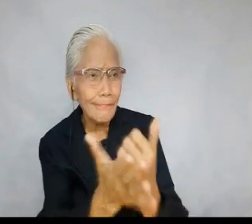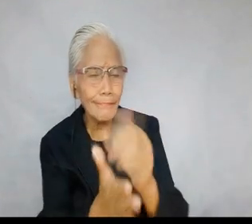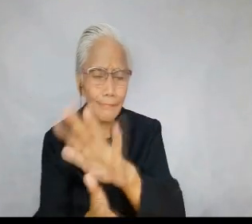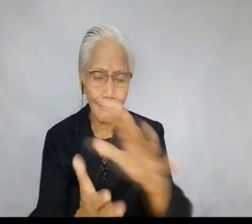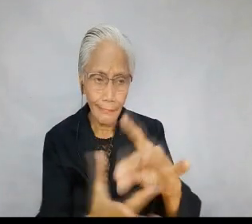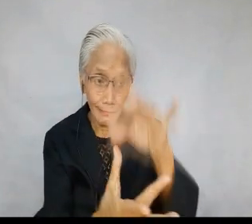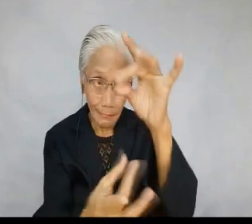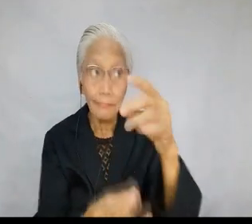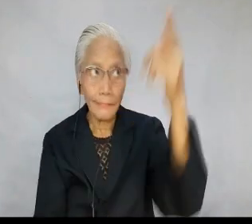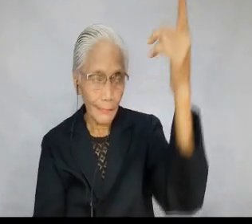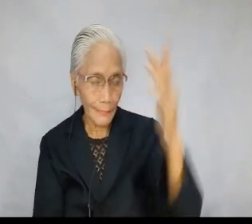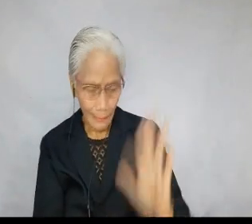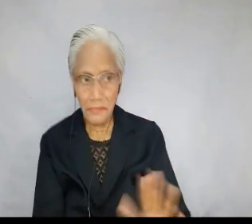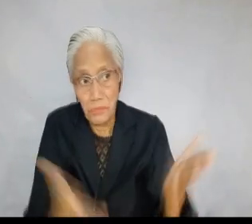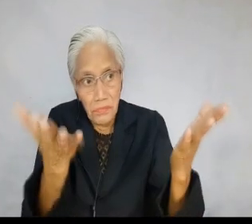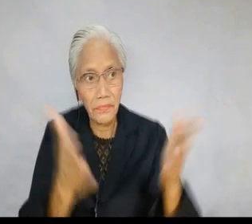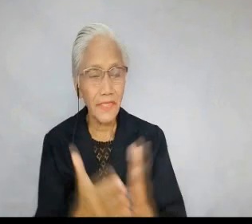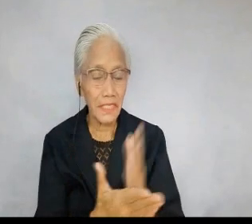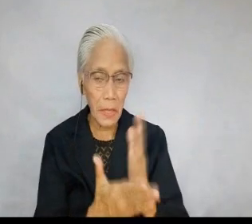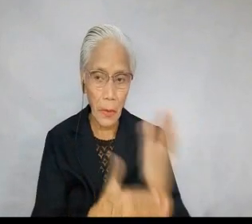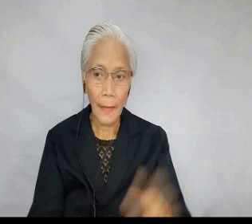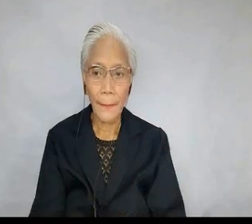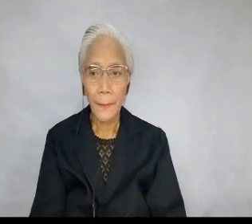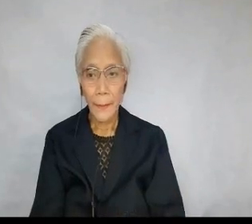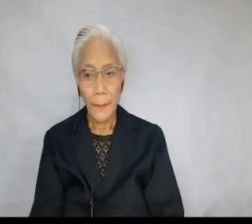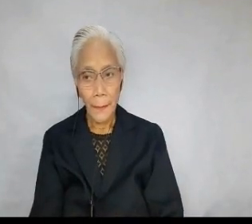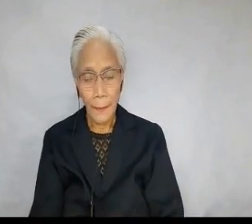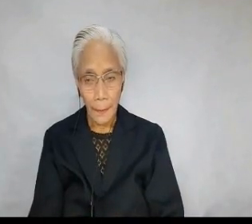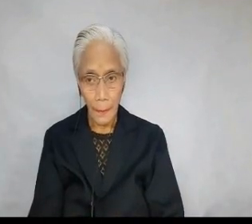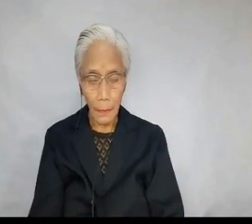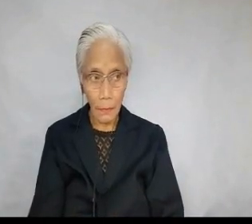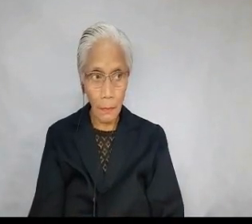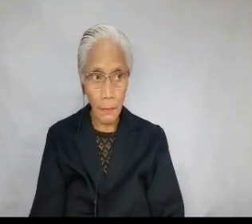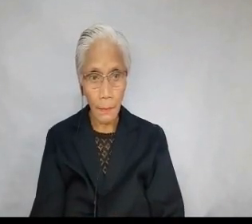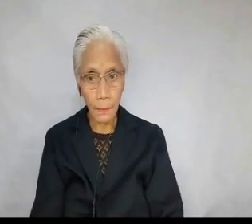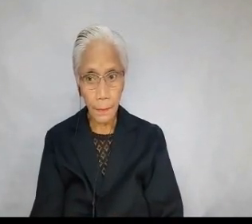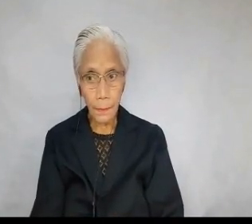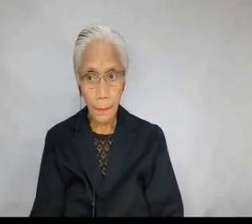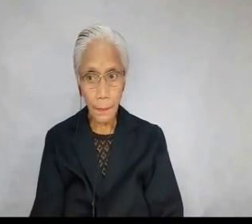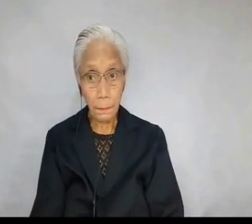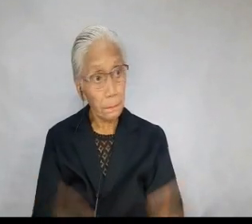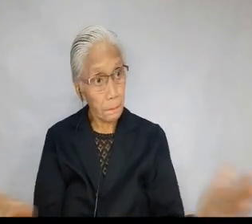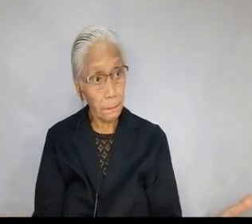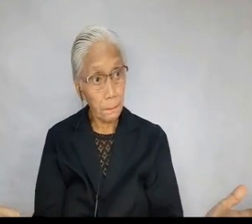Spend considerable time feeding and tending your spirit. 31. It's God's after all. 31.